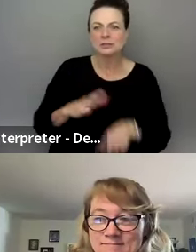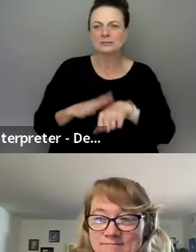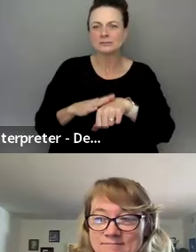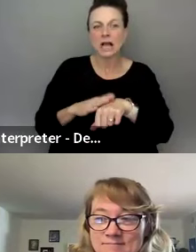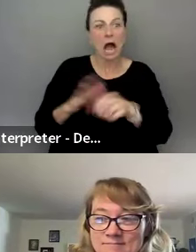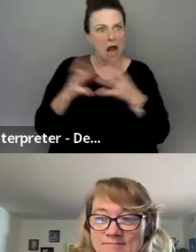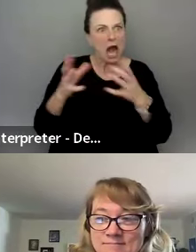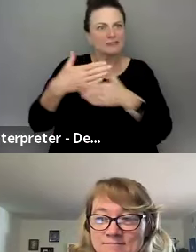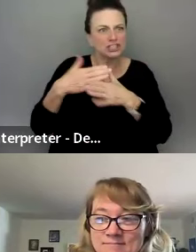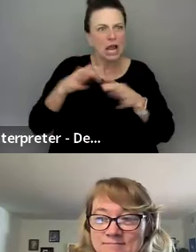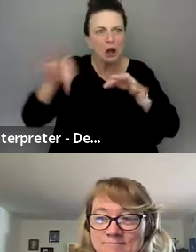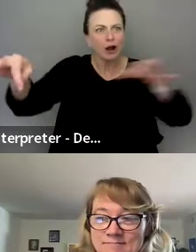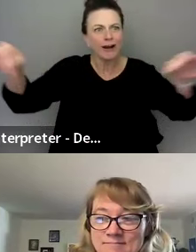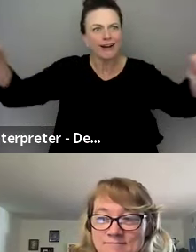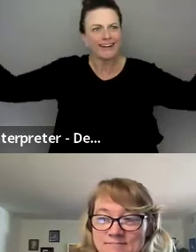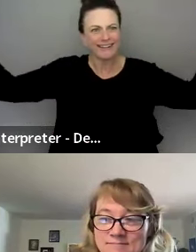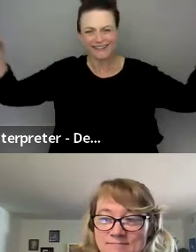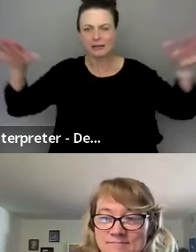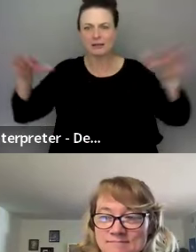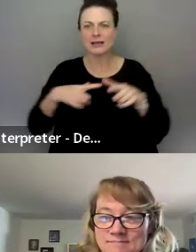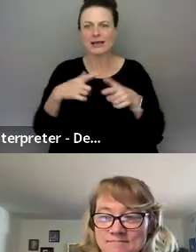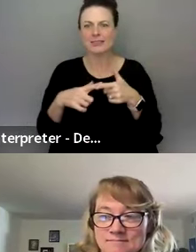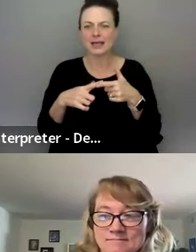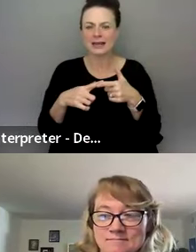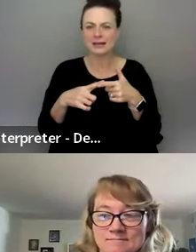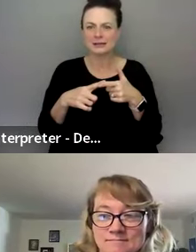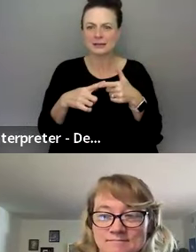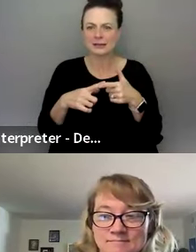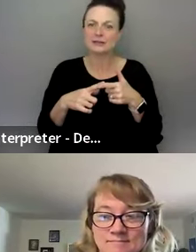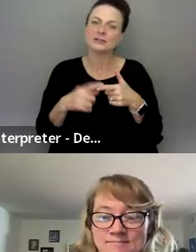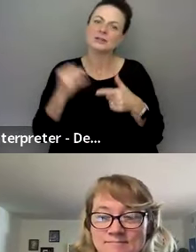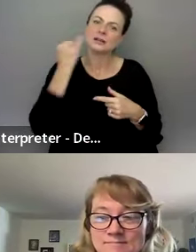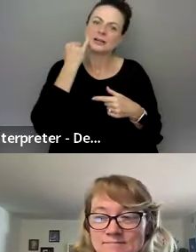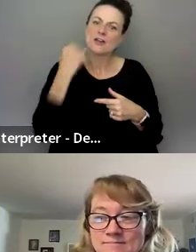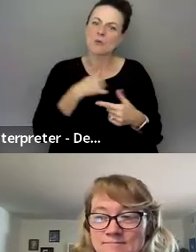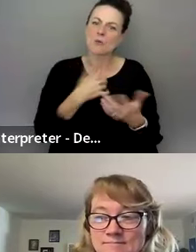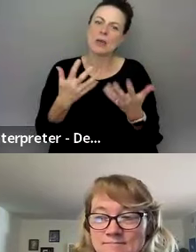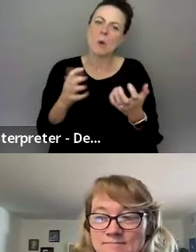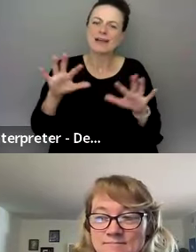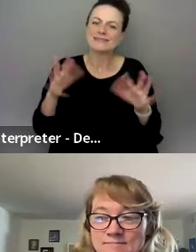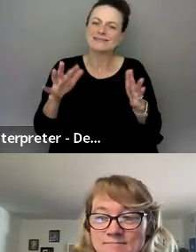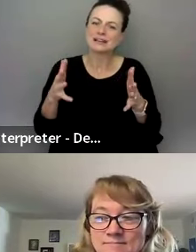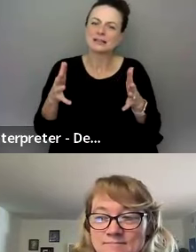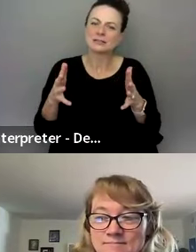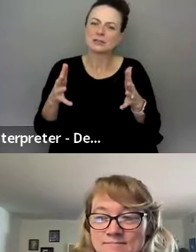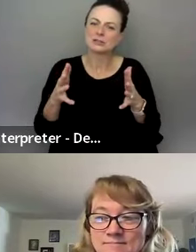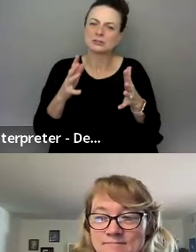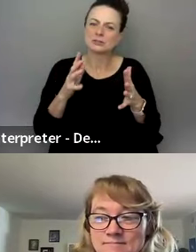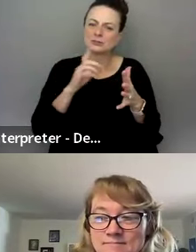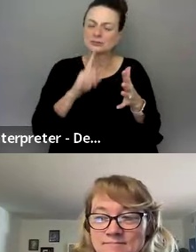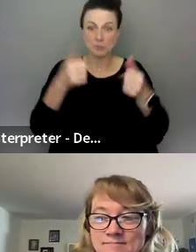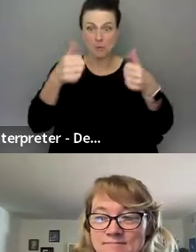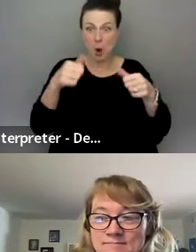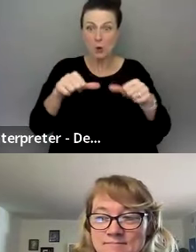sharing, a lot of comments. maybe everyone can, uh, I tried with my post